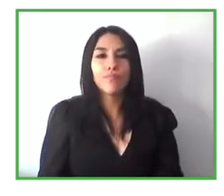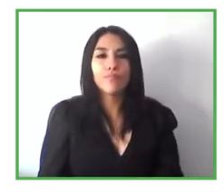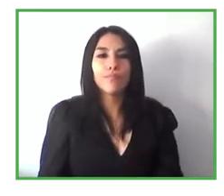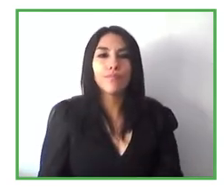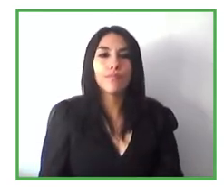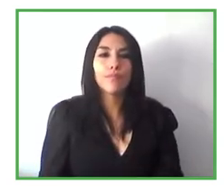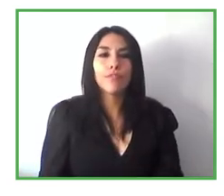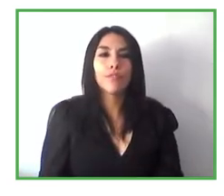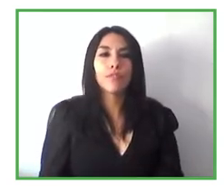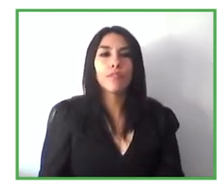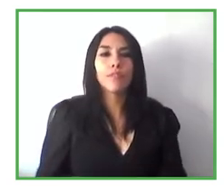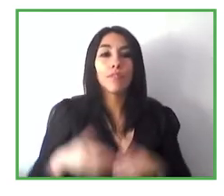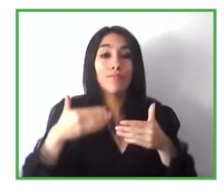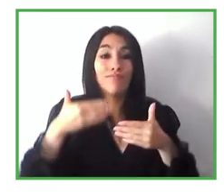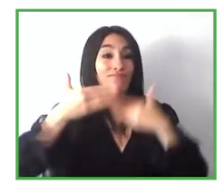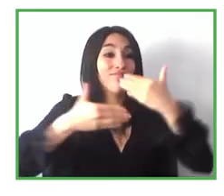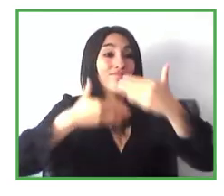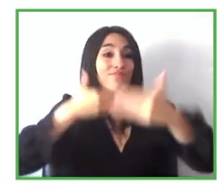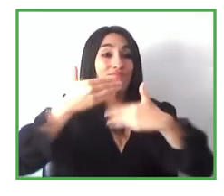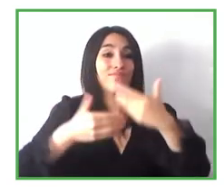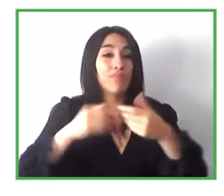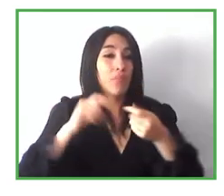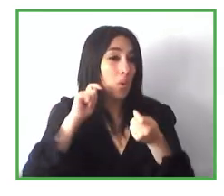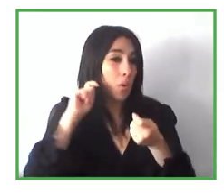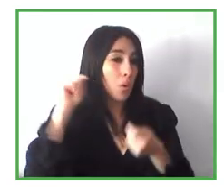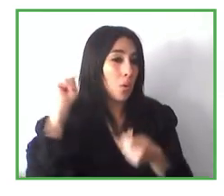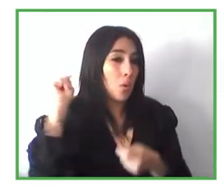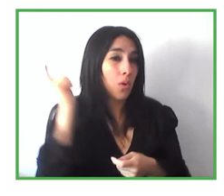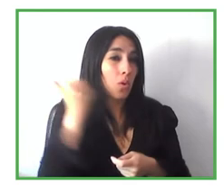We are going to see how the scaling up goes.